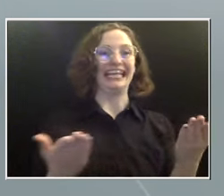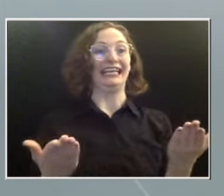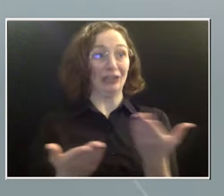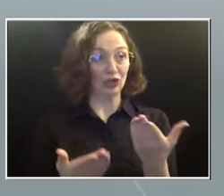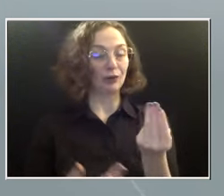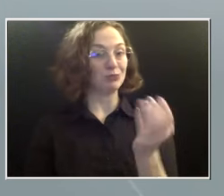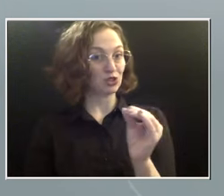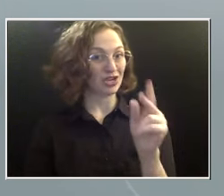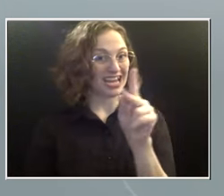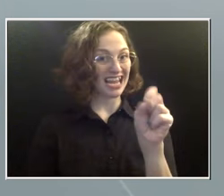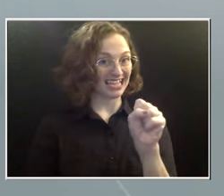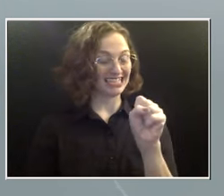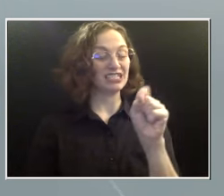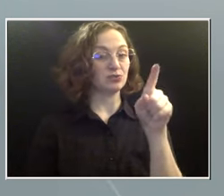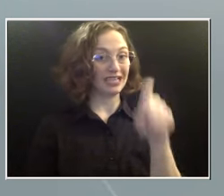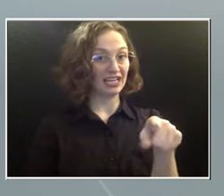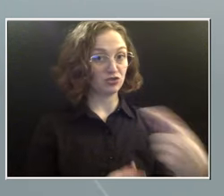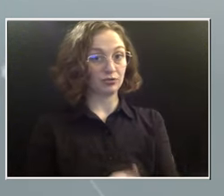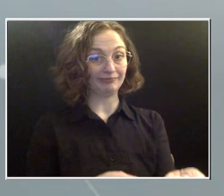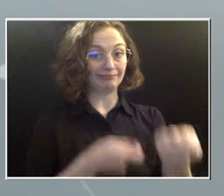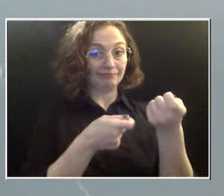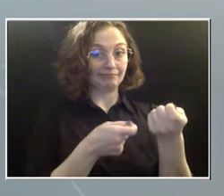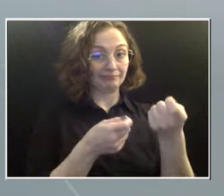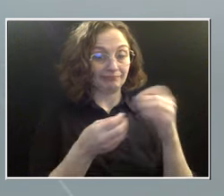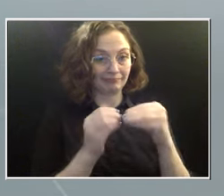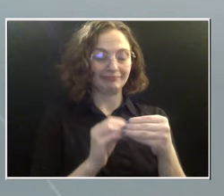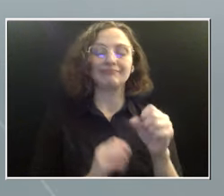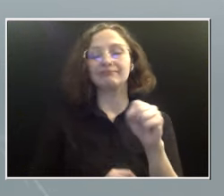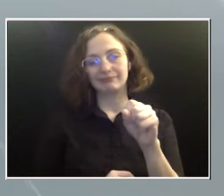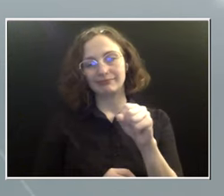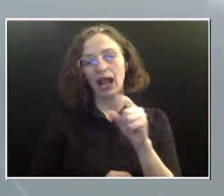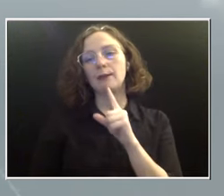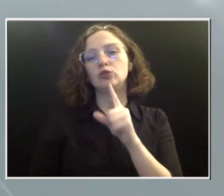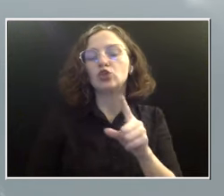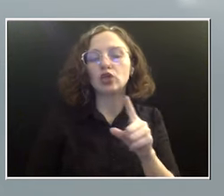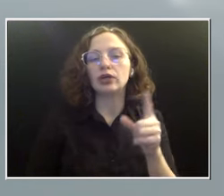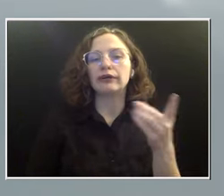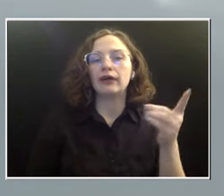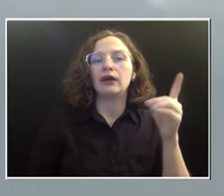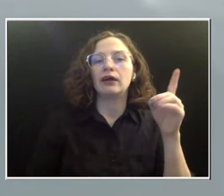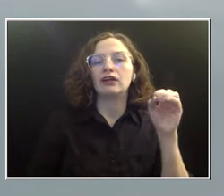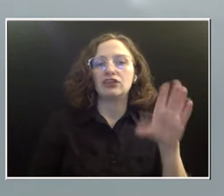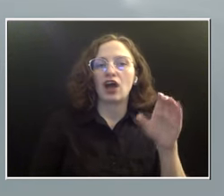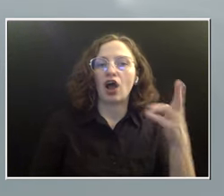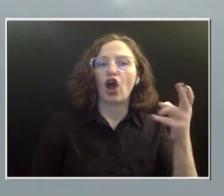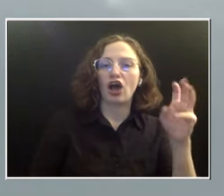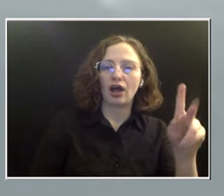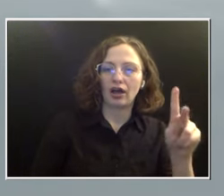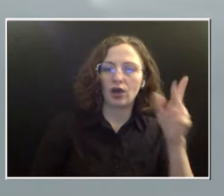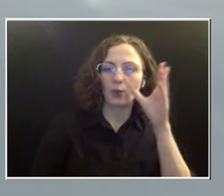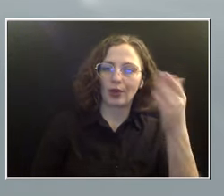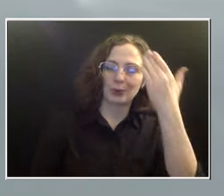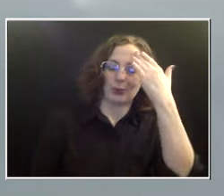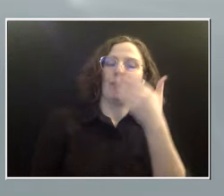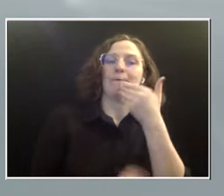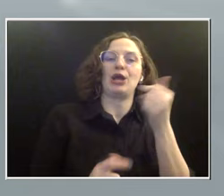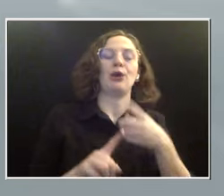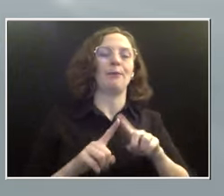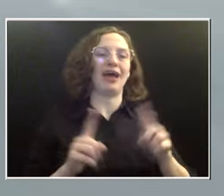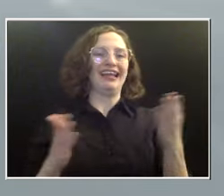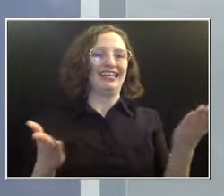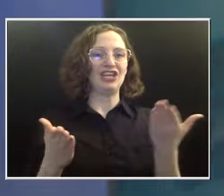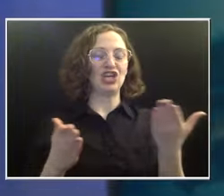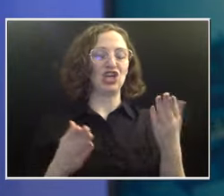I'll defer to Dr. Hawkinson. He'll know numbers probably a little bit better than me. But, mean, I think in Kansas we're under 50% of even getting one shot